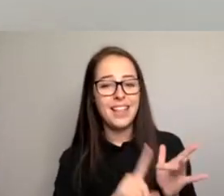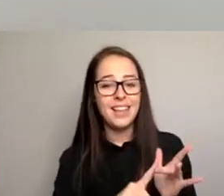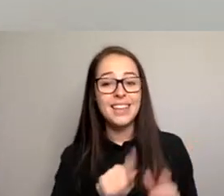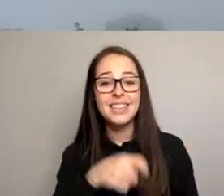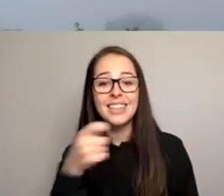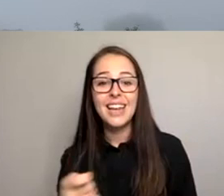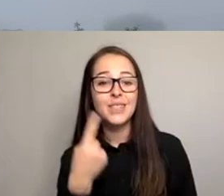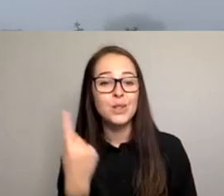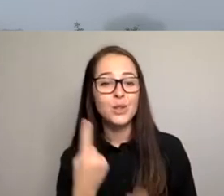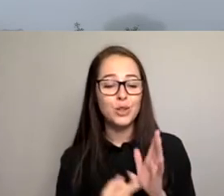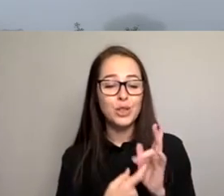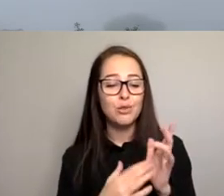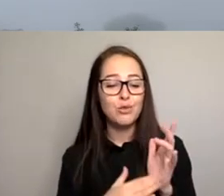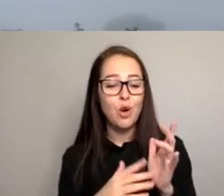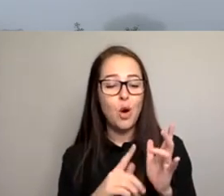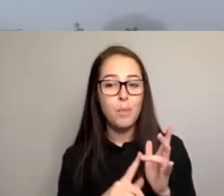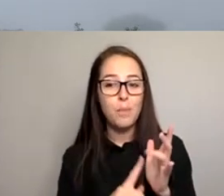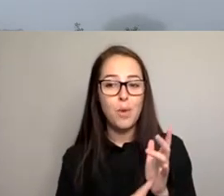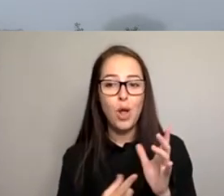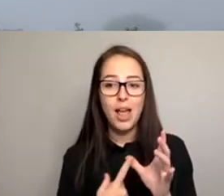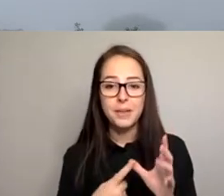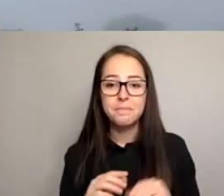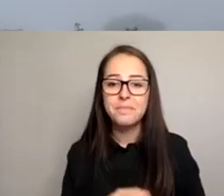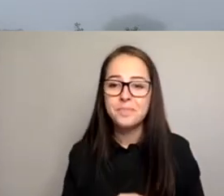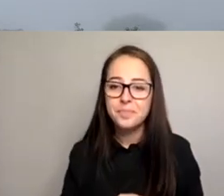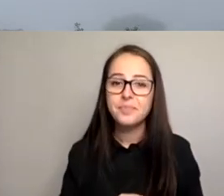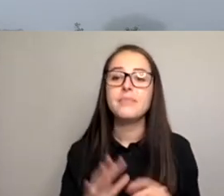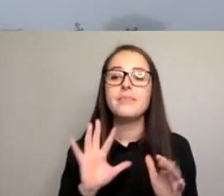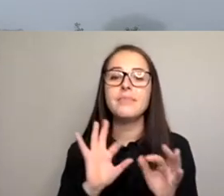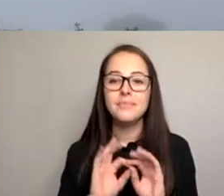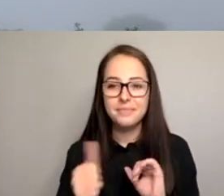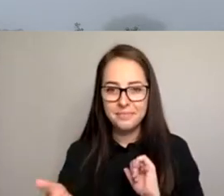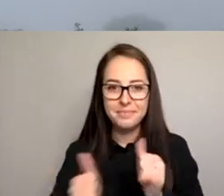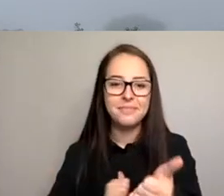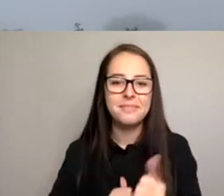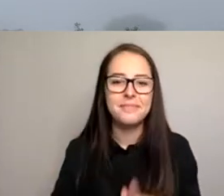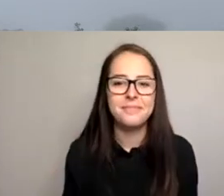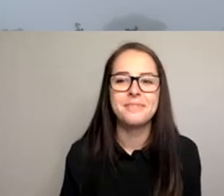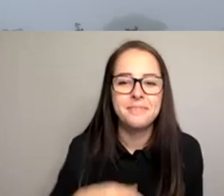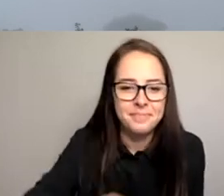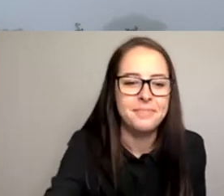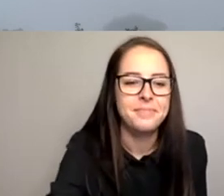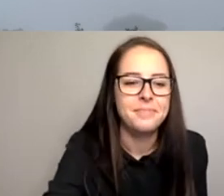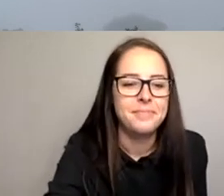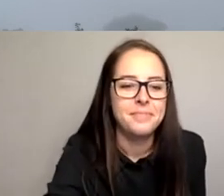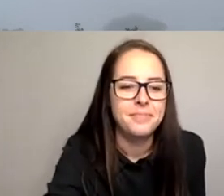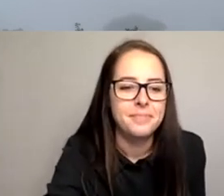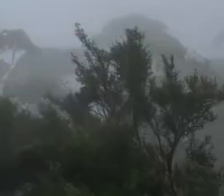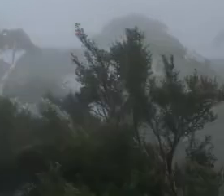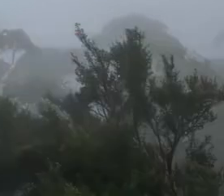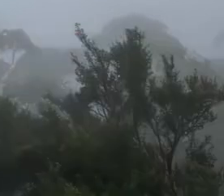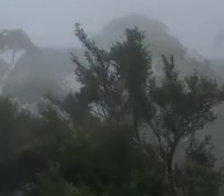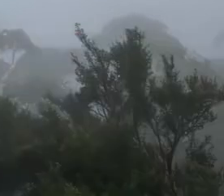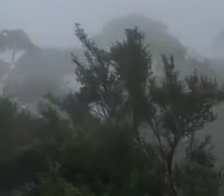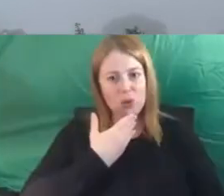Thanks very much. And I really thank our watch for hosting this webinar and actually